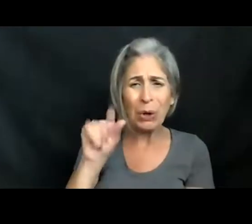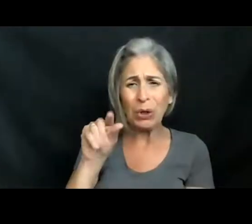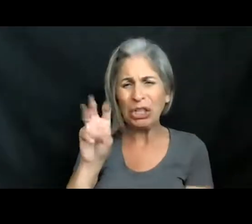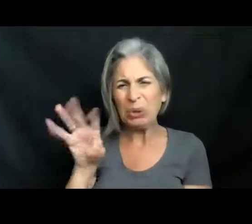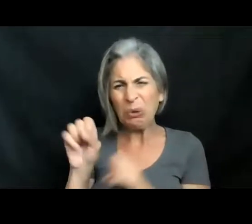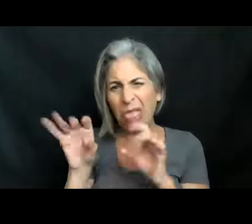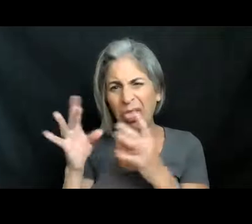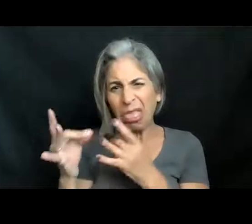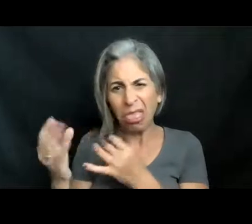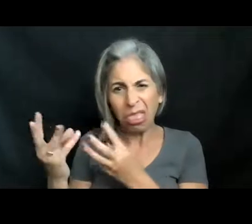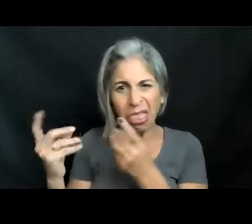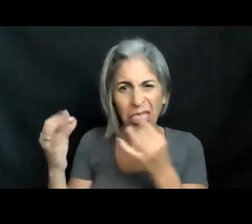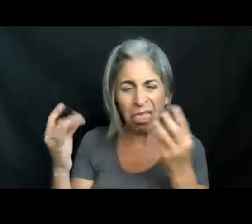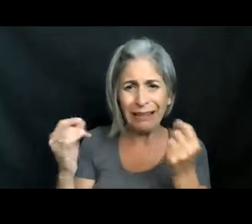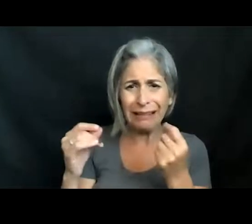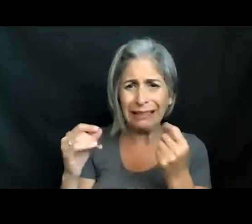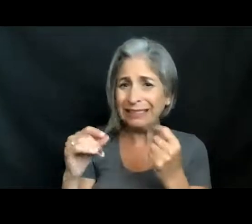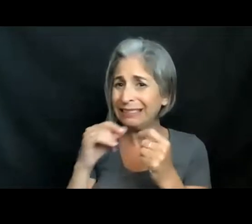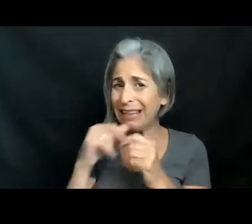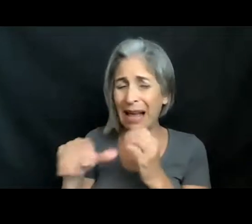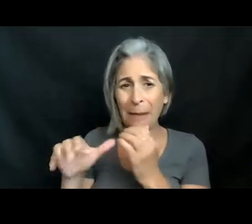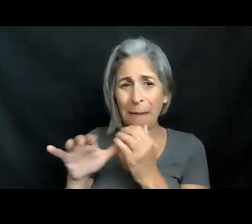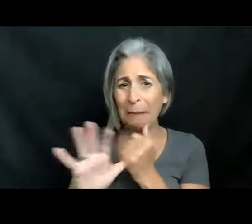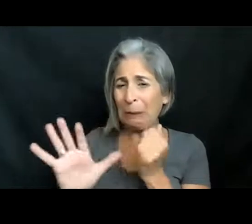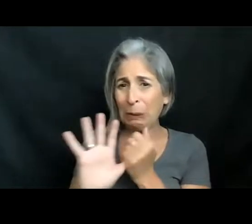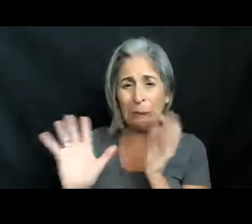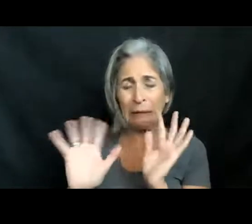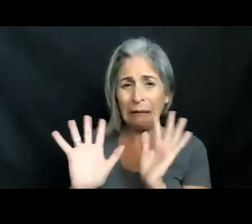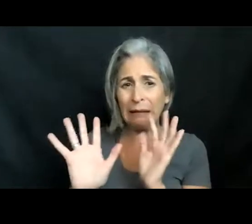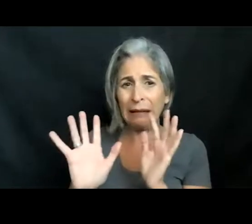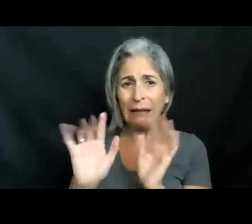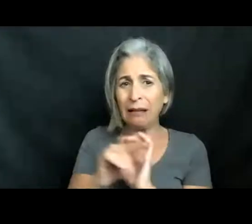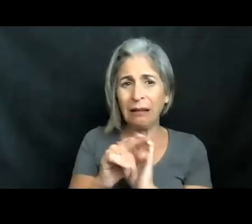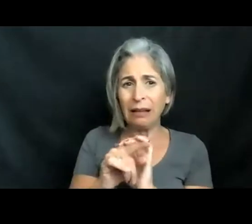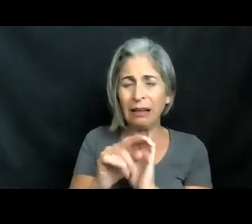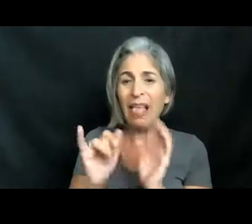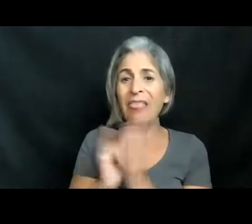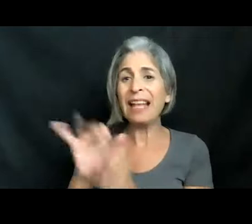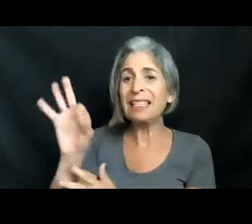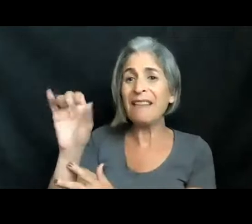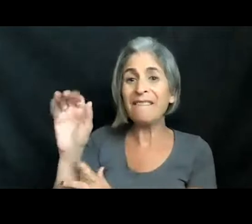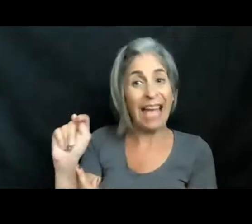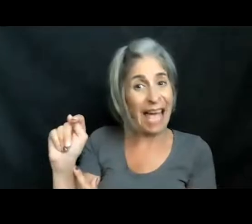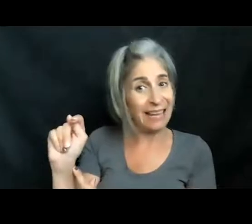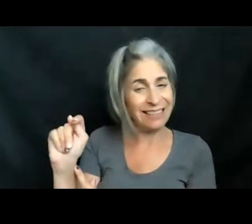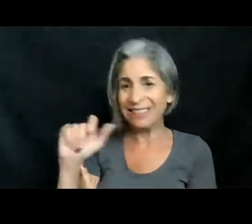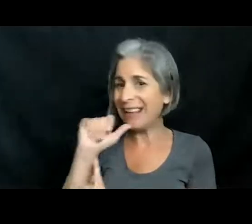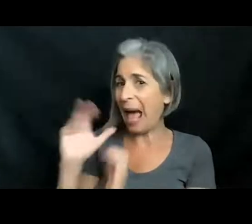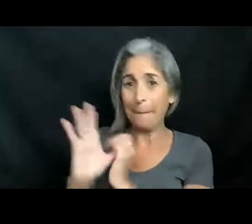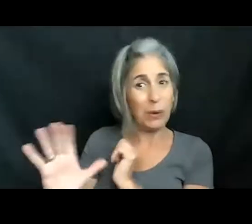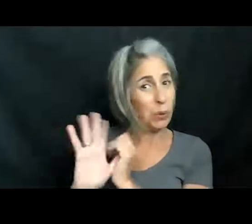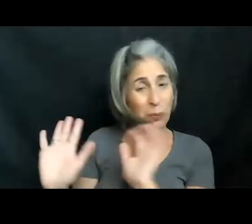Poop. We have poop. That is not it. We are not going into that organs. It is actually going to be fat. There's quite a bit of fat